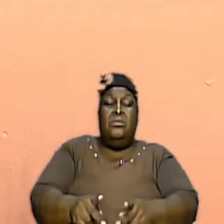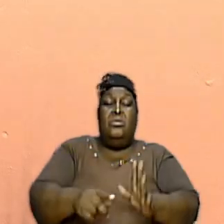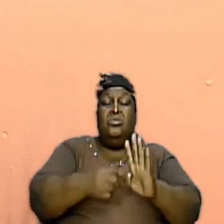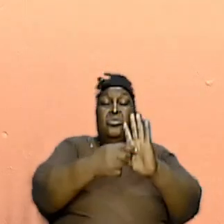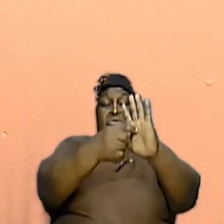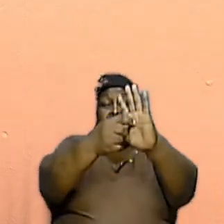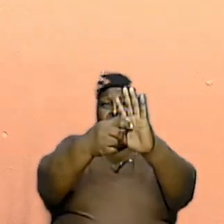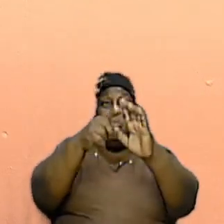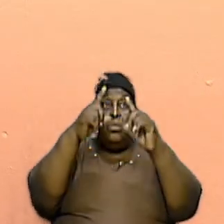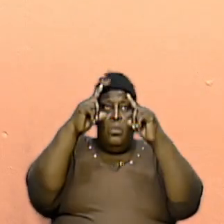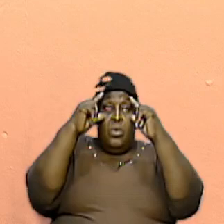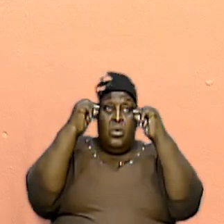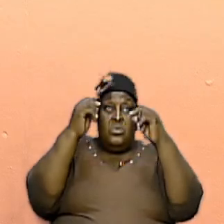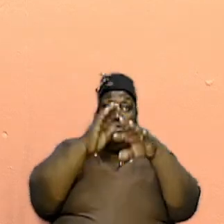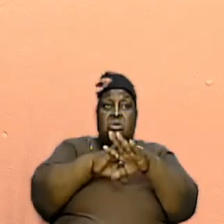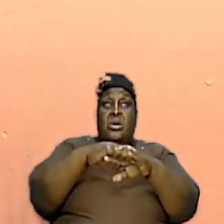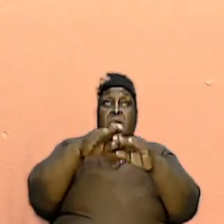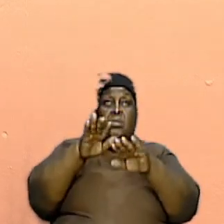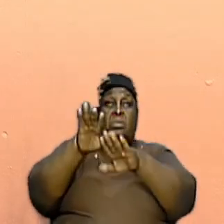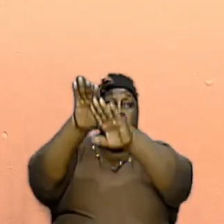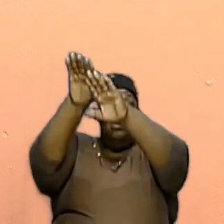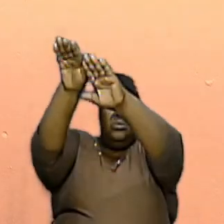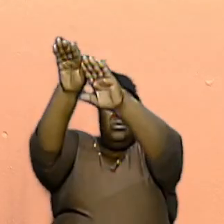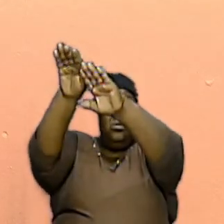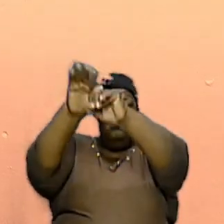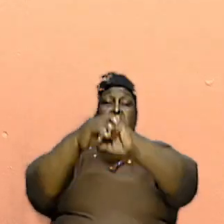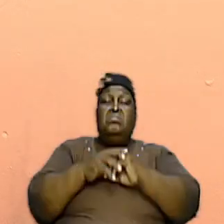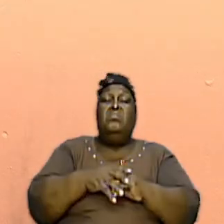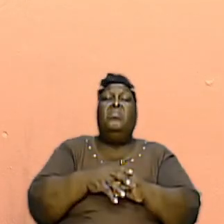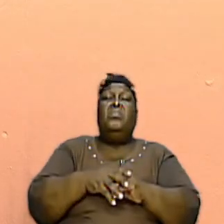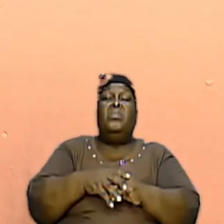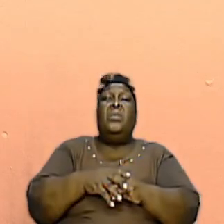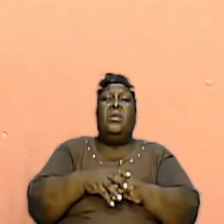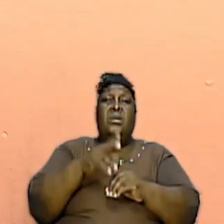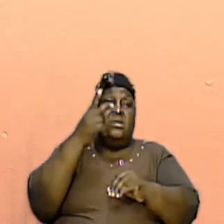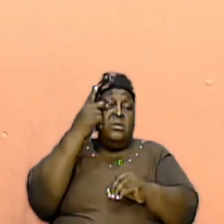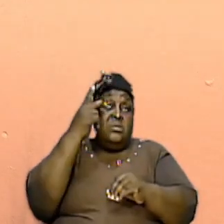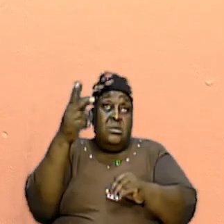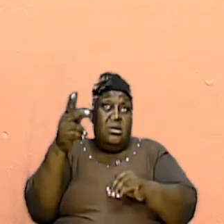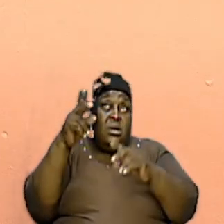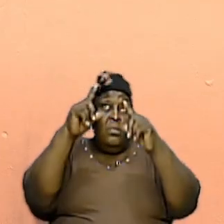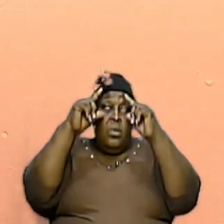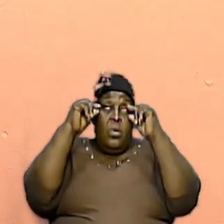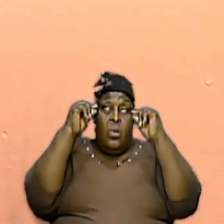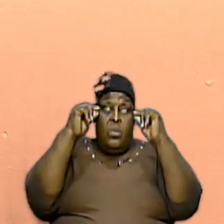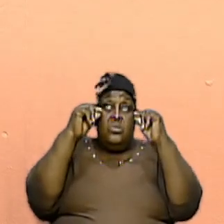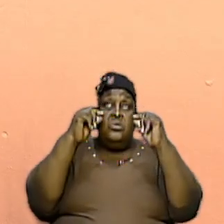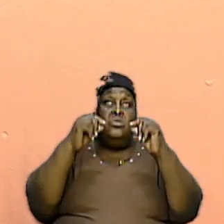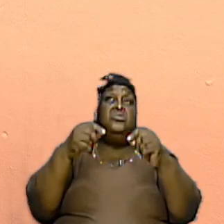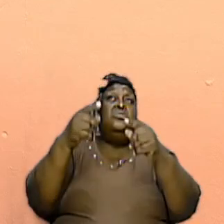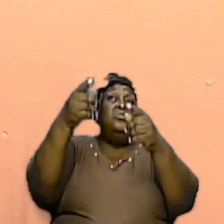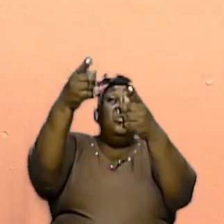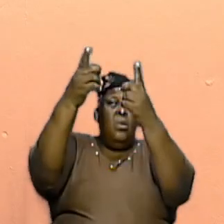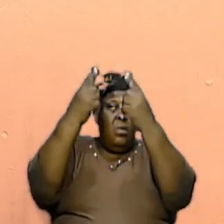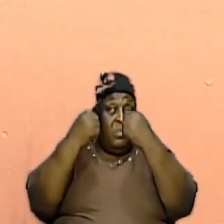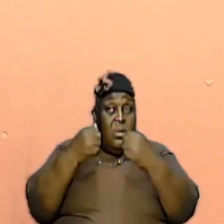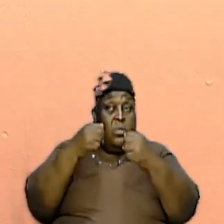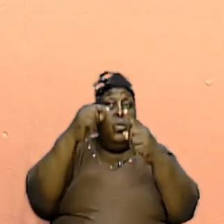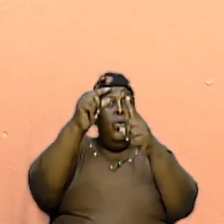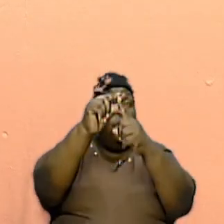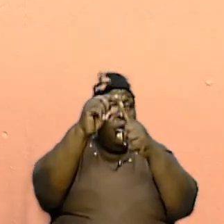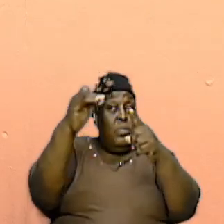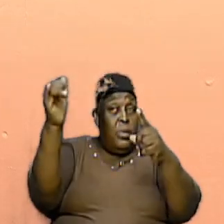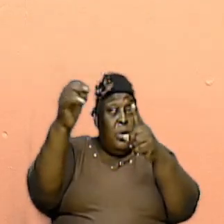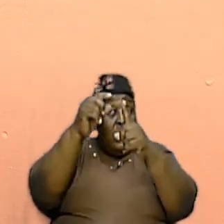so we saw Moses coming and word by word, in terms of what he received from God,